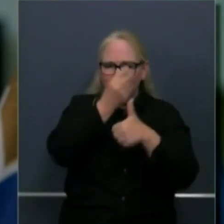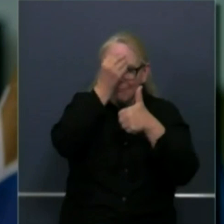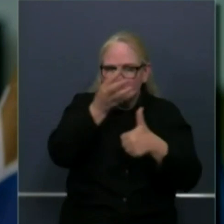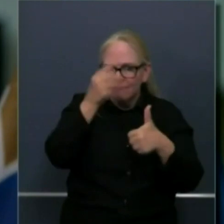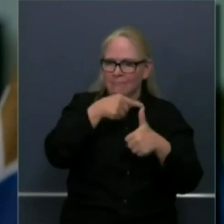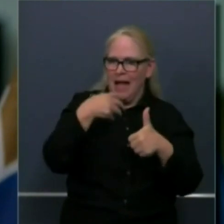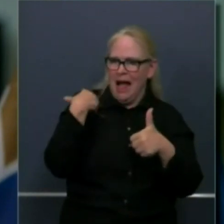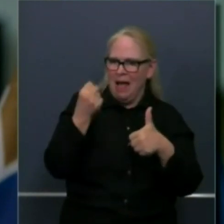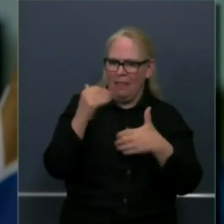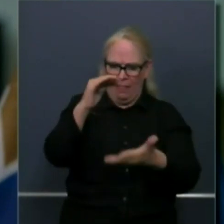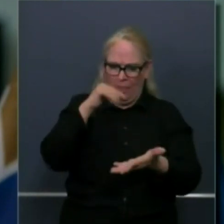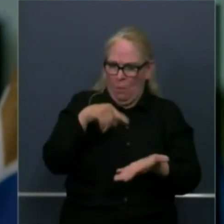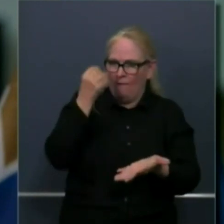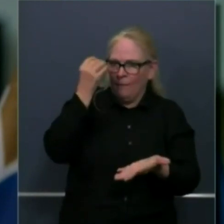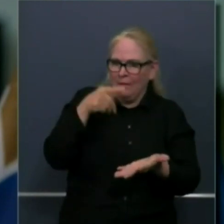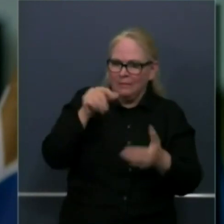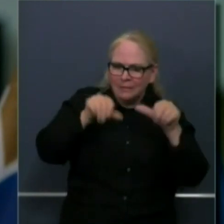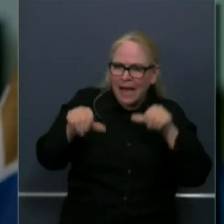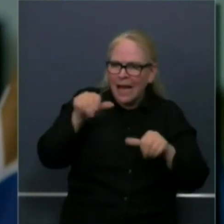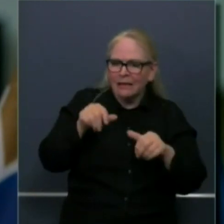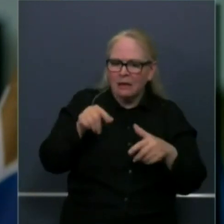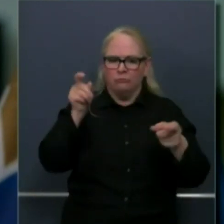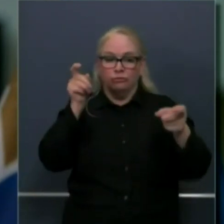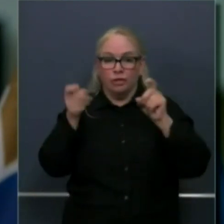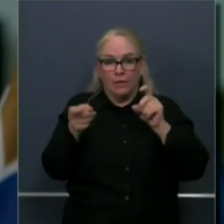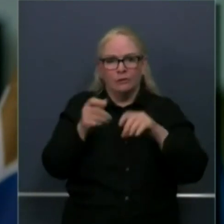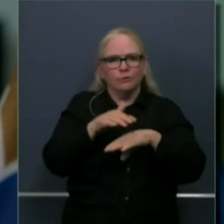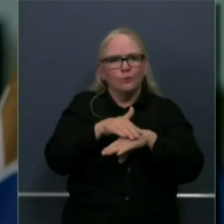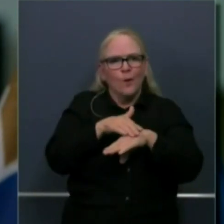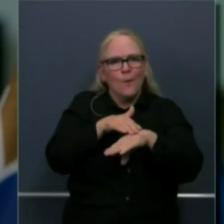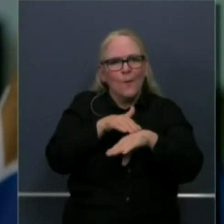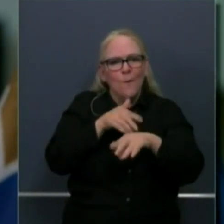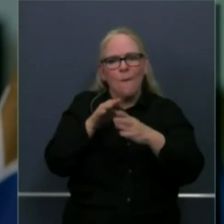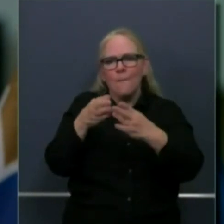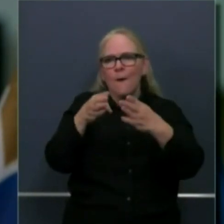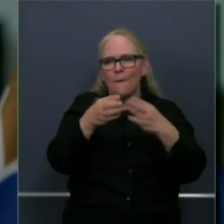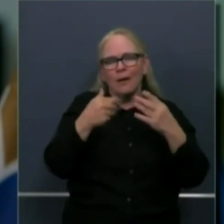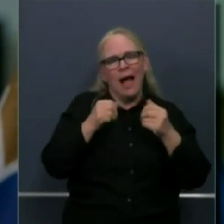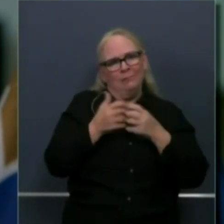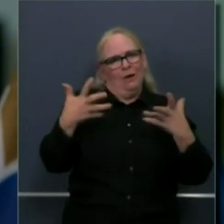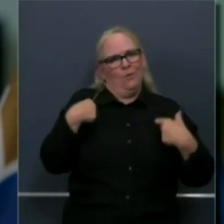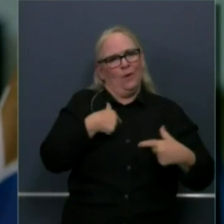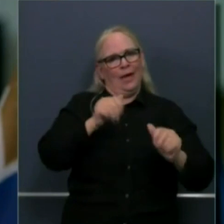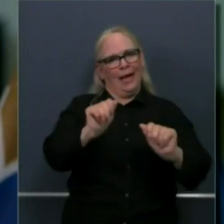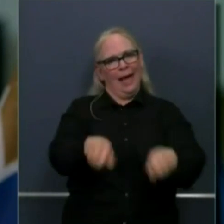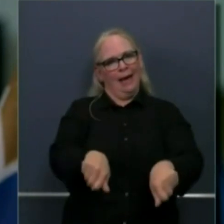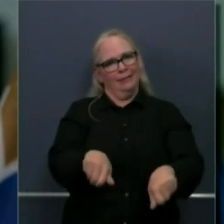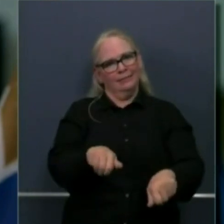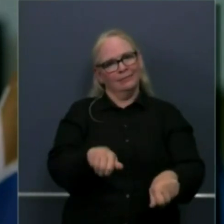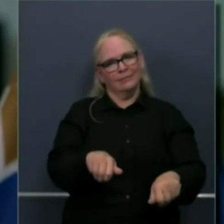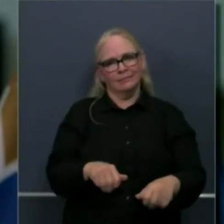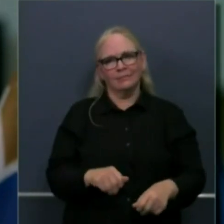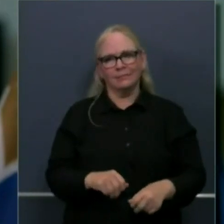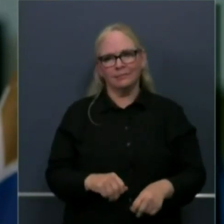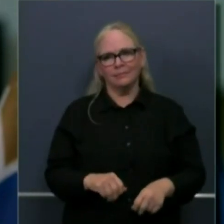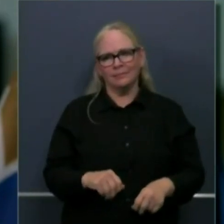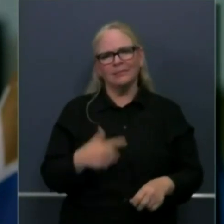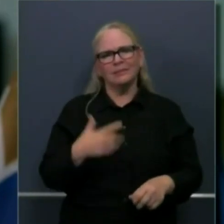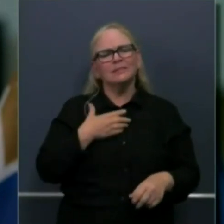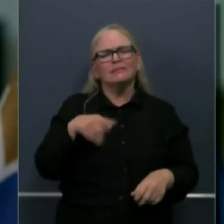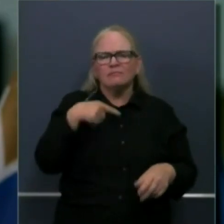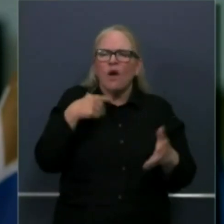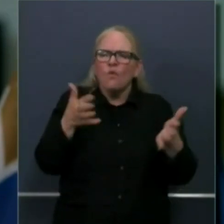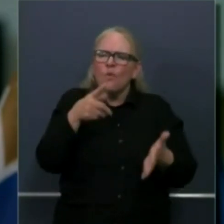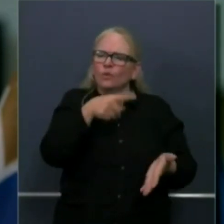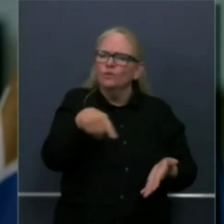modifications and again in in real time and so again keep taking a look out at that covet 19 website it's a